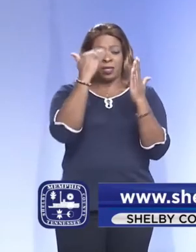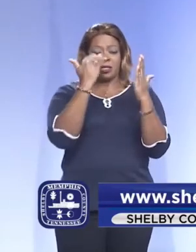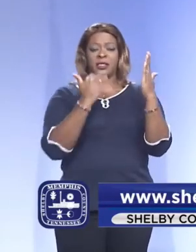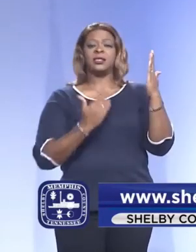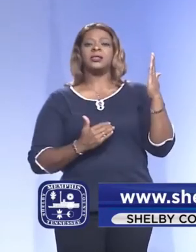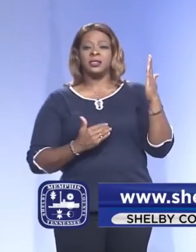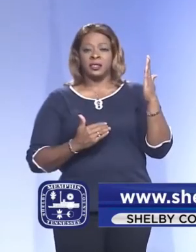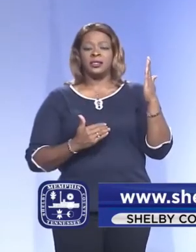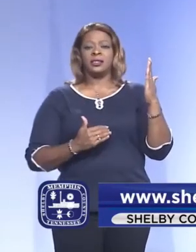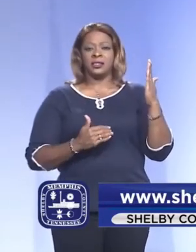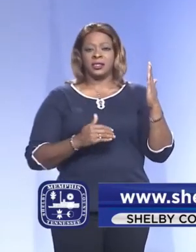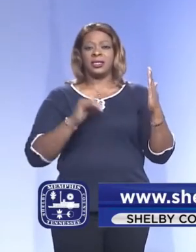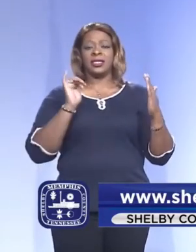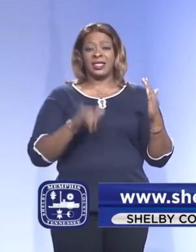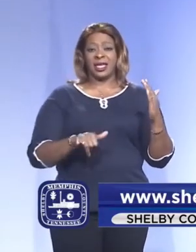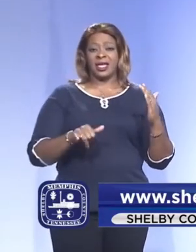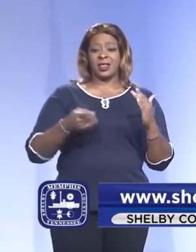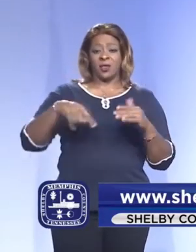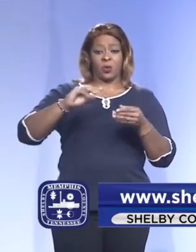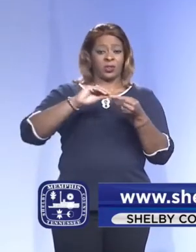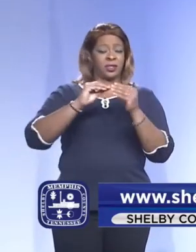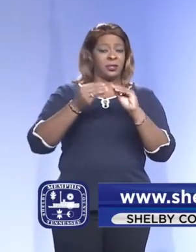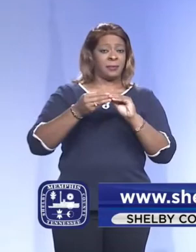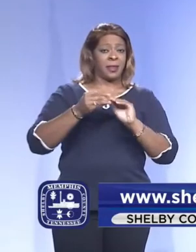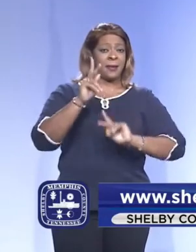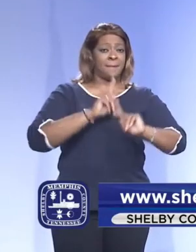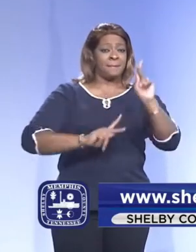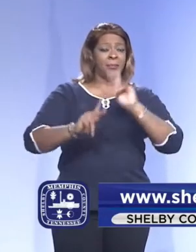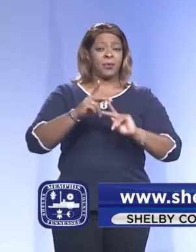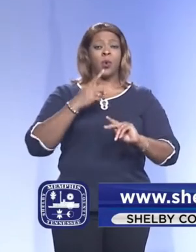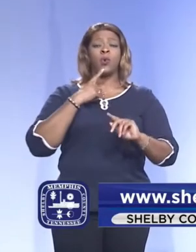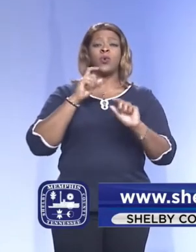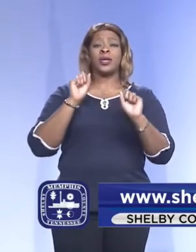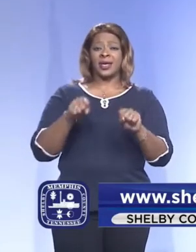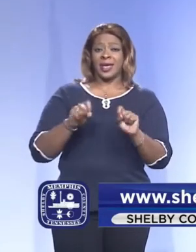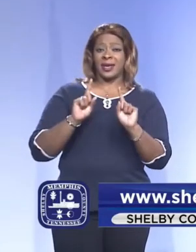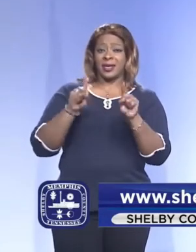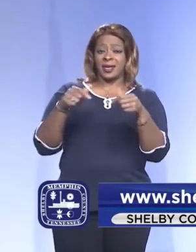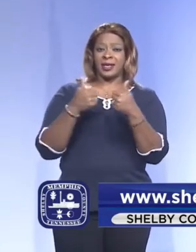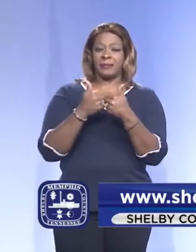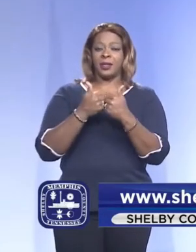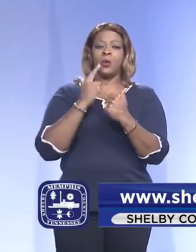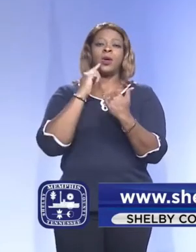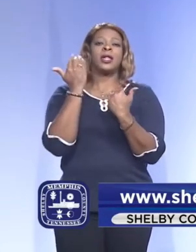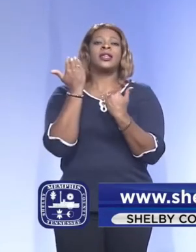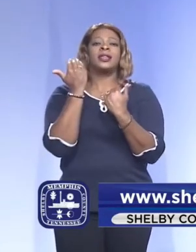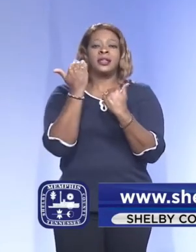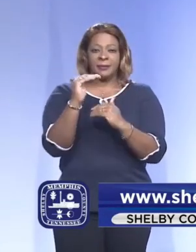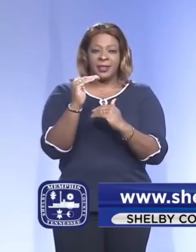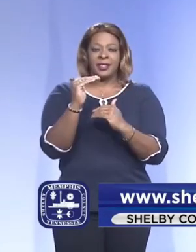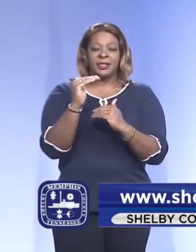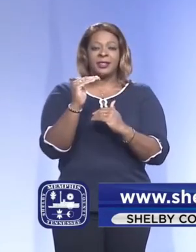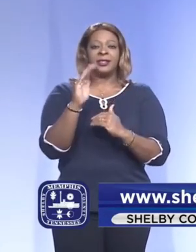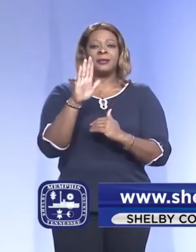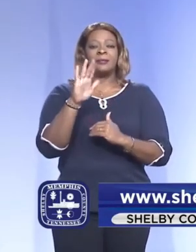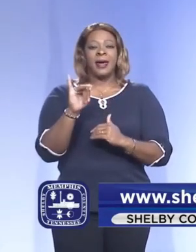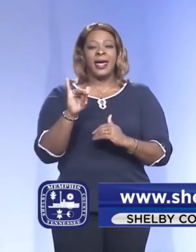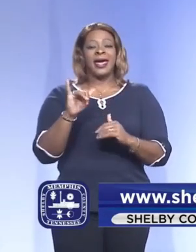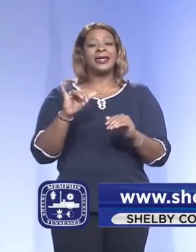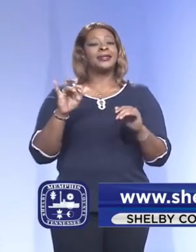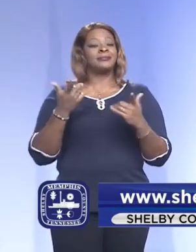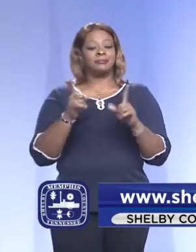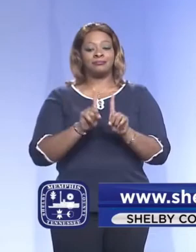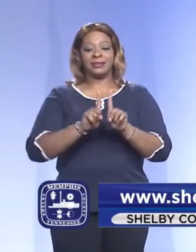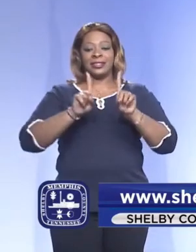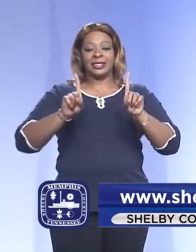those number of persons who can't attend will be limited by the distance in